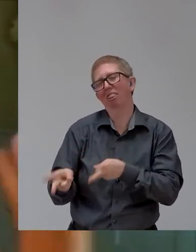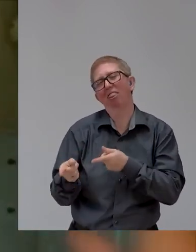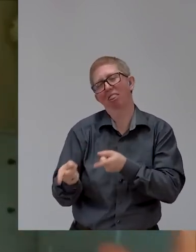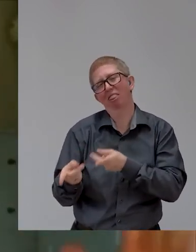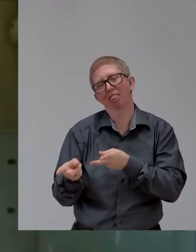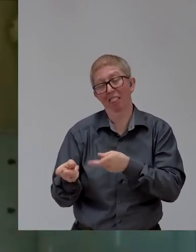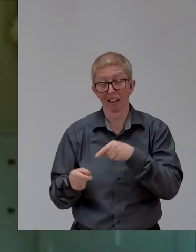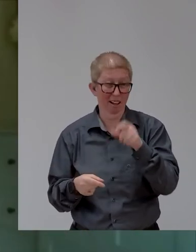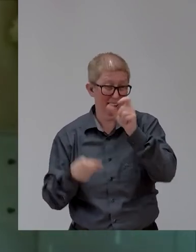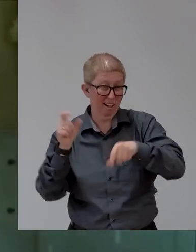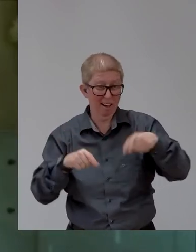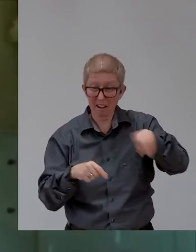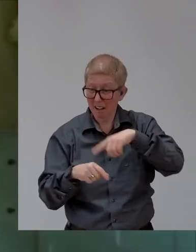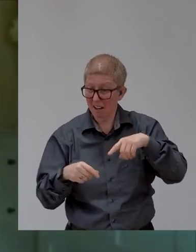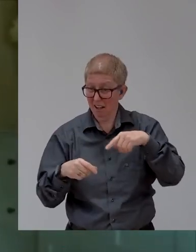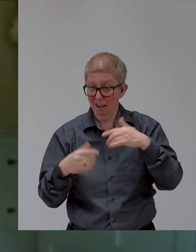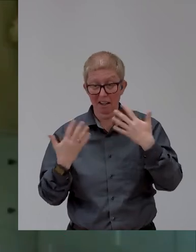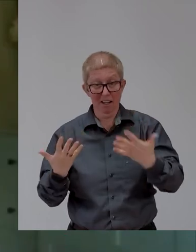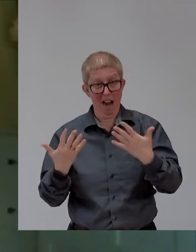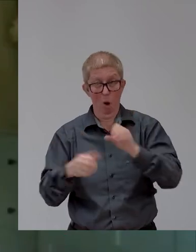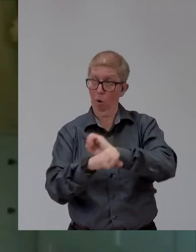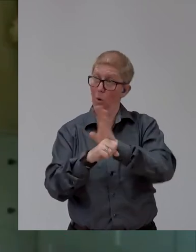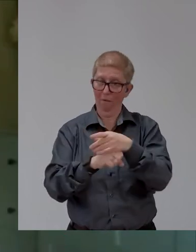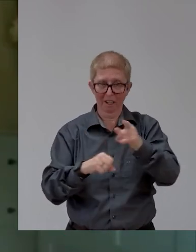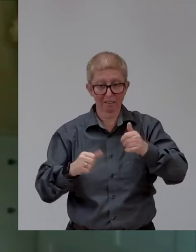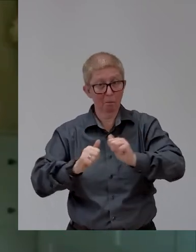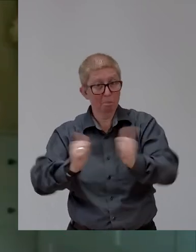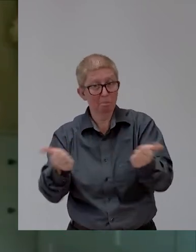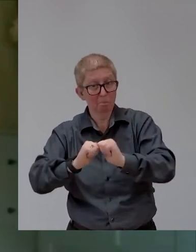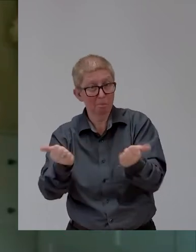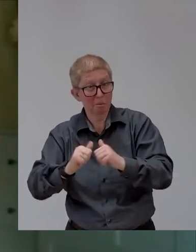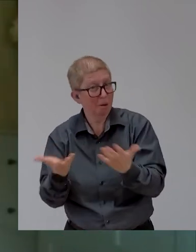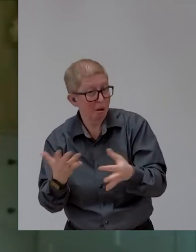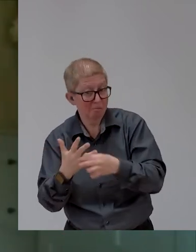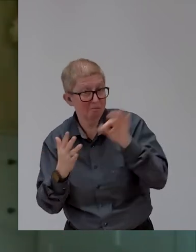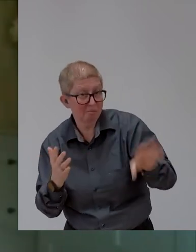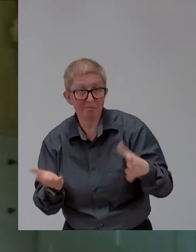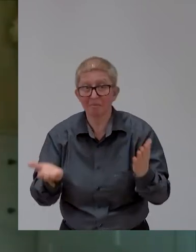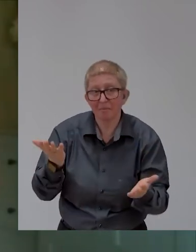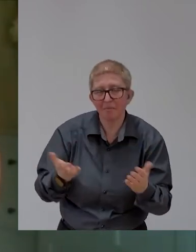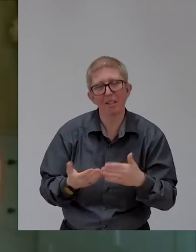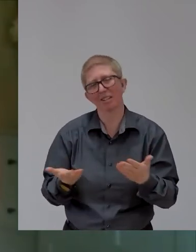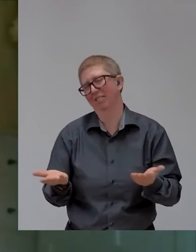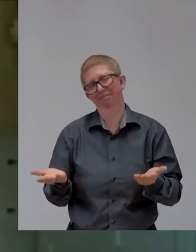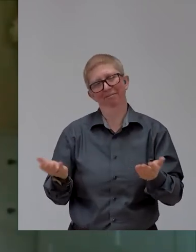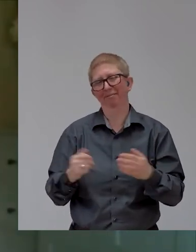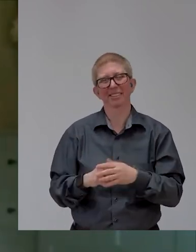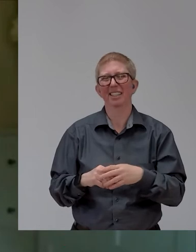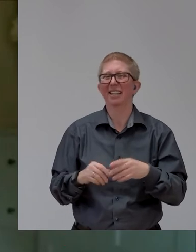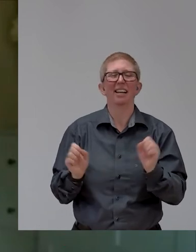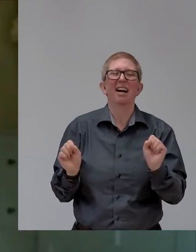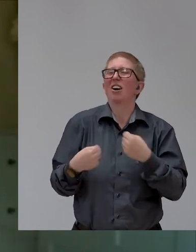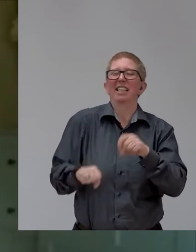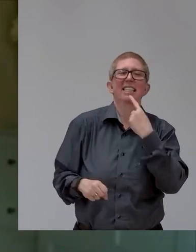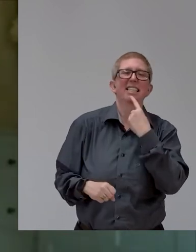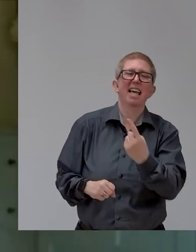because they've been through a period of reflection and they're going, I'm going to do something about it. Um, so, you know, there is no doubt about it in